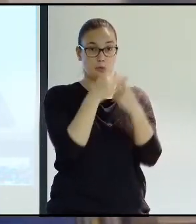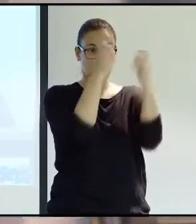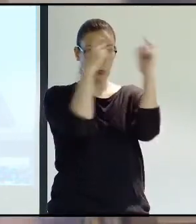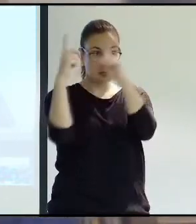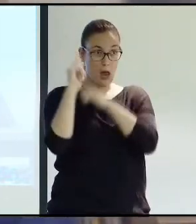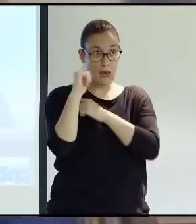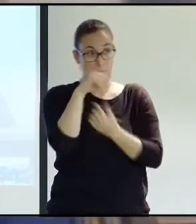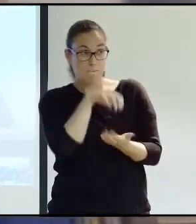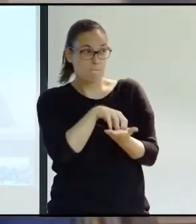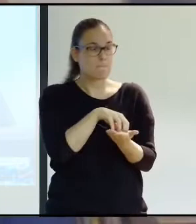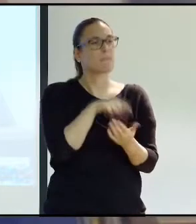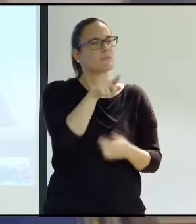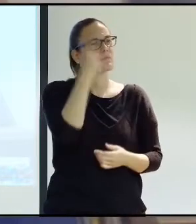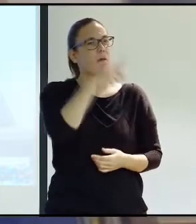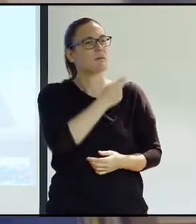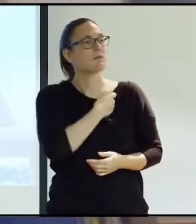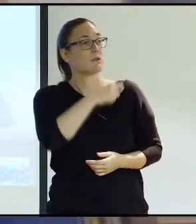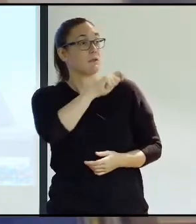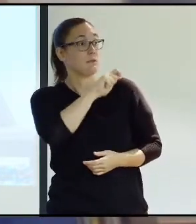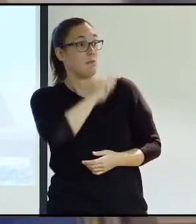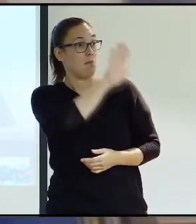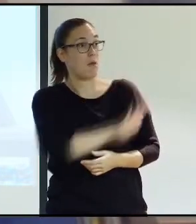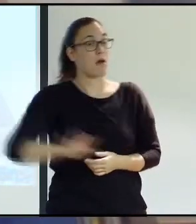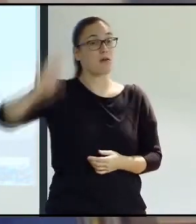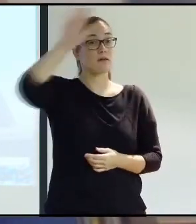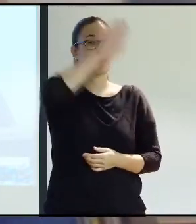But I'm not sure everybody is aware of the fact.